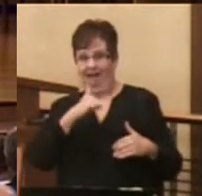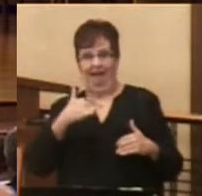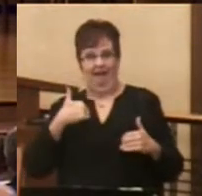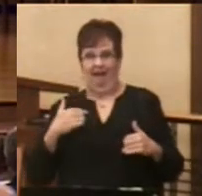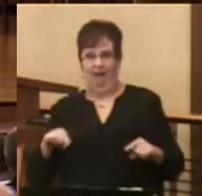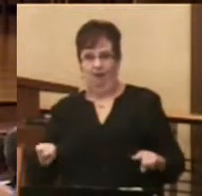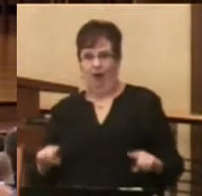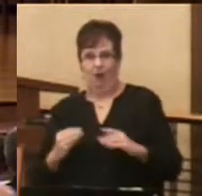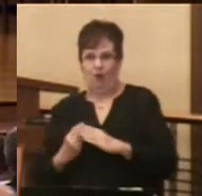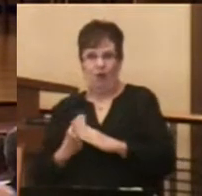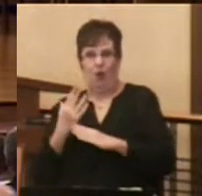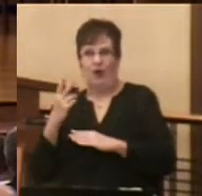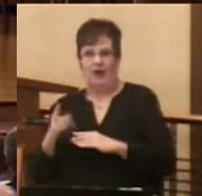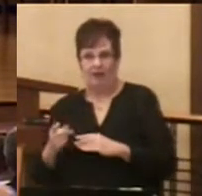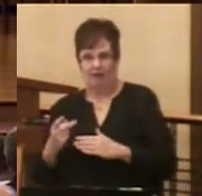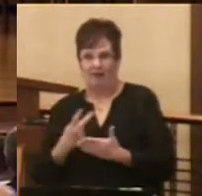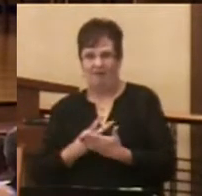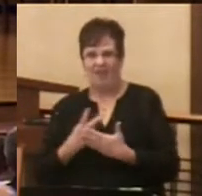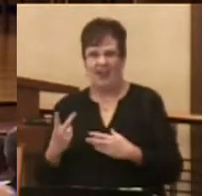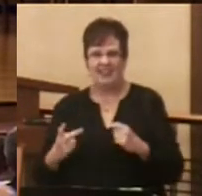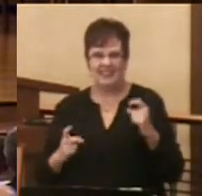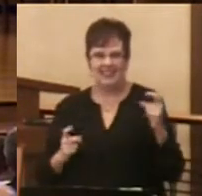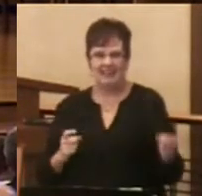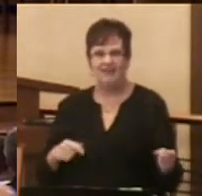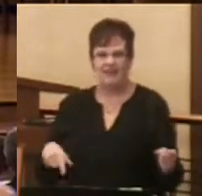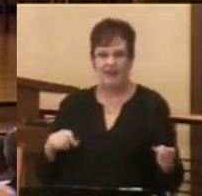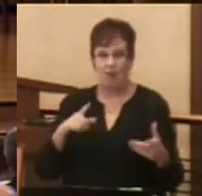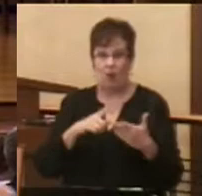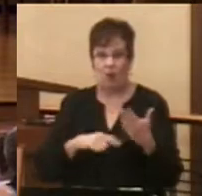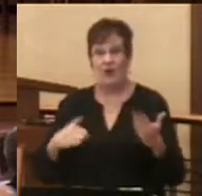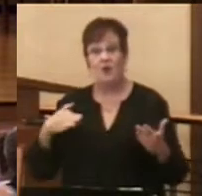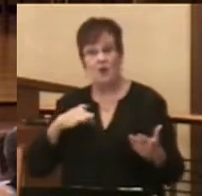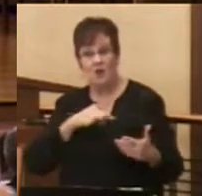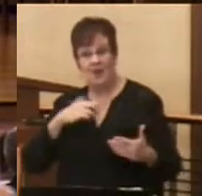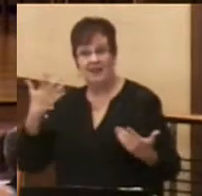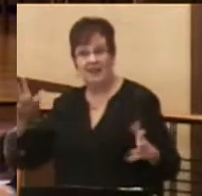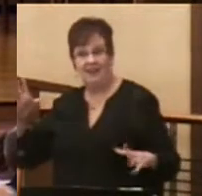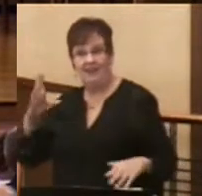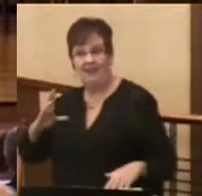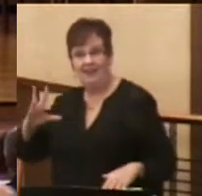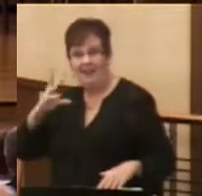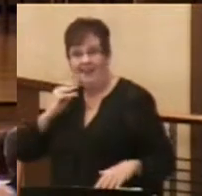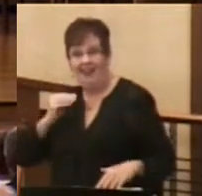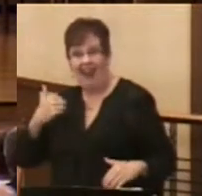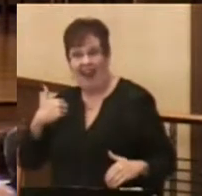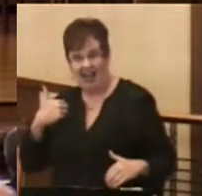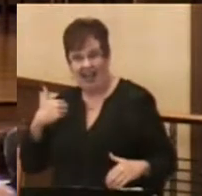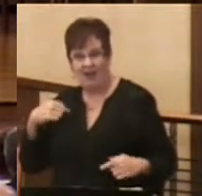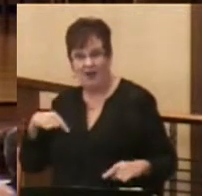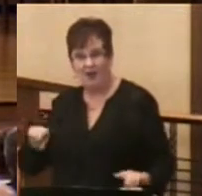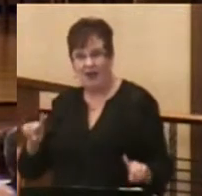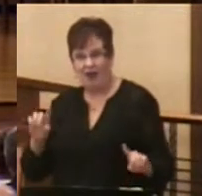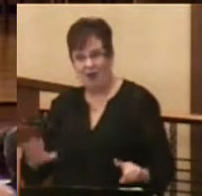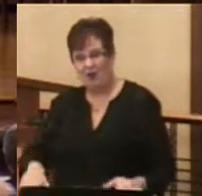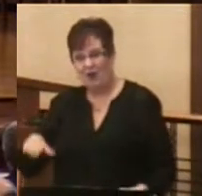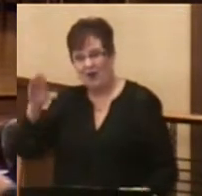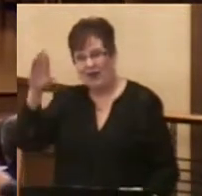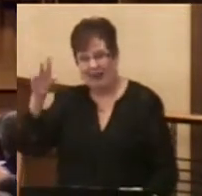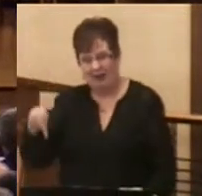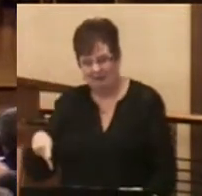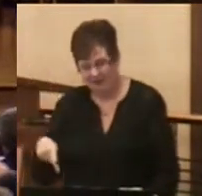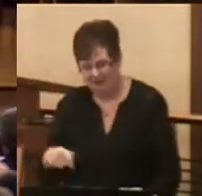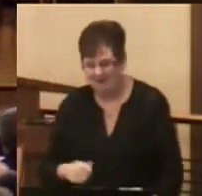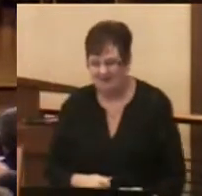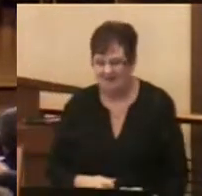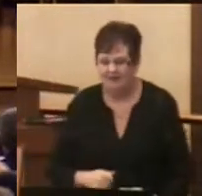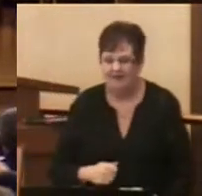up that we fail to give them what we did have growing up. Growing up